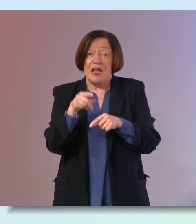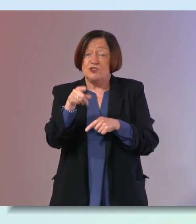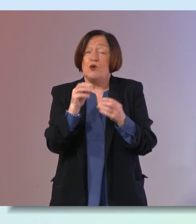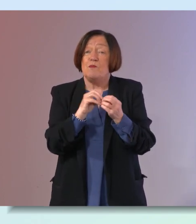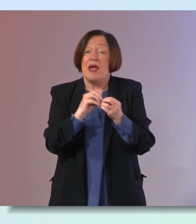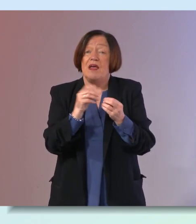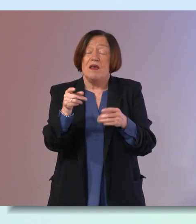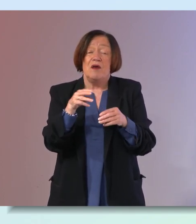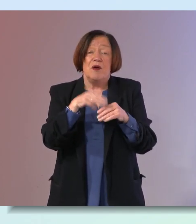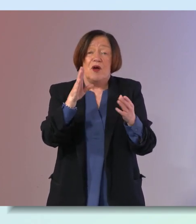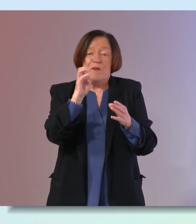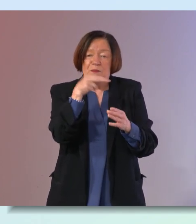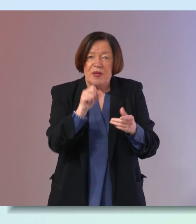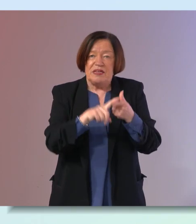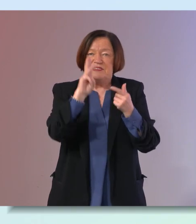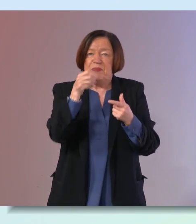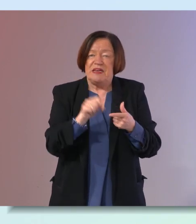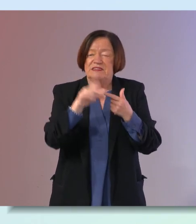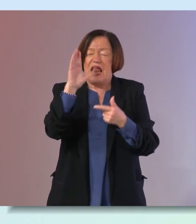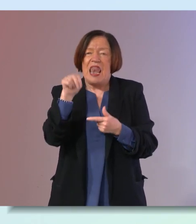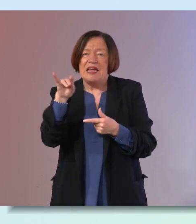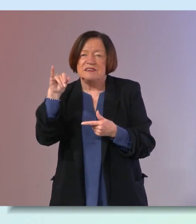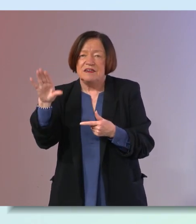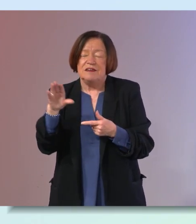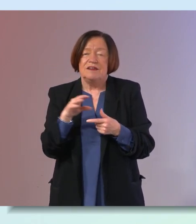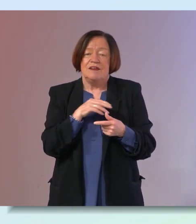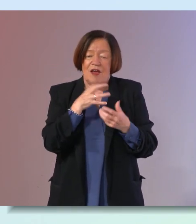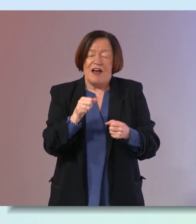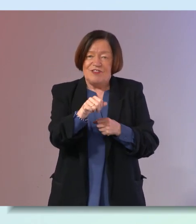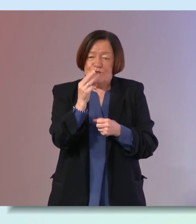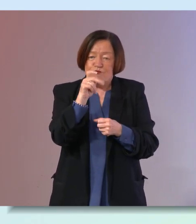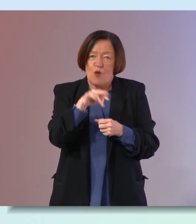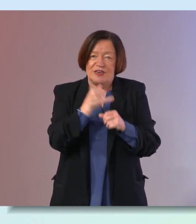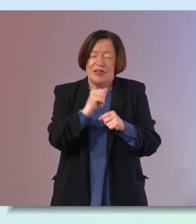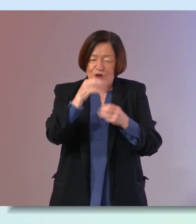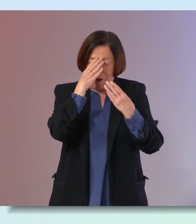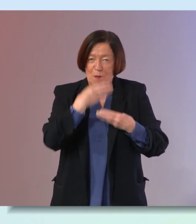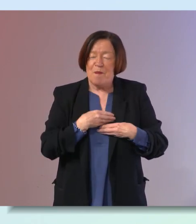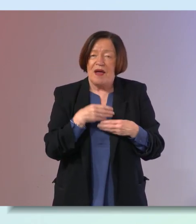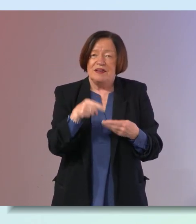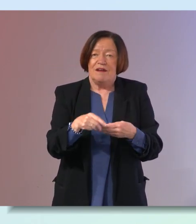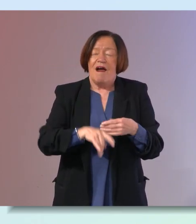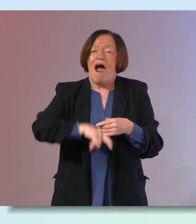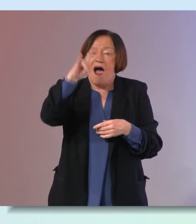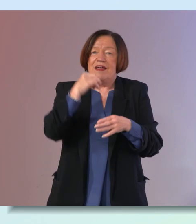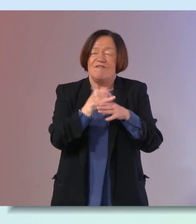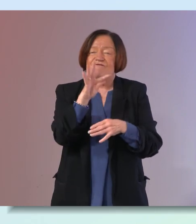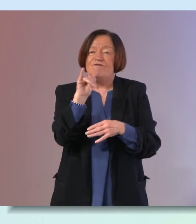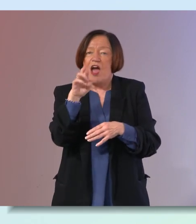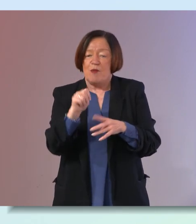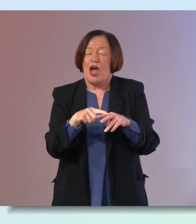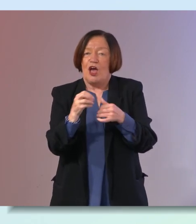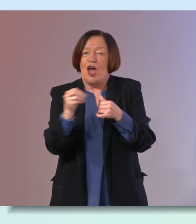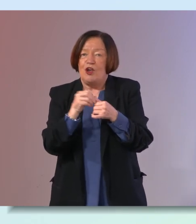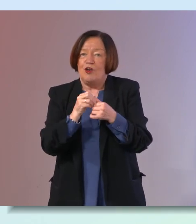said more beans peas lentils trying to get those proteins in there that are also high in fiber and other